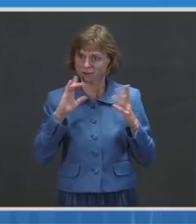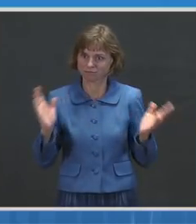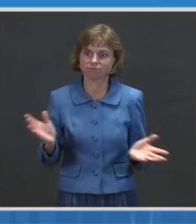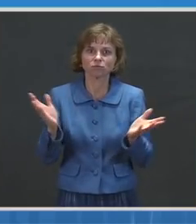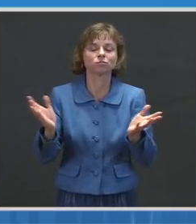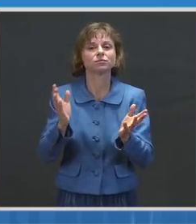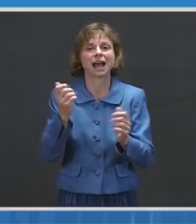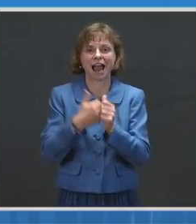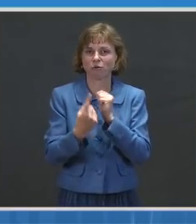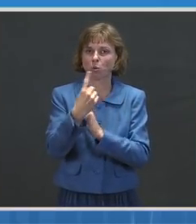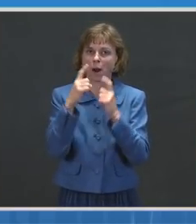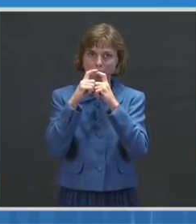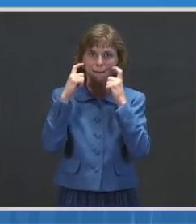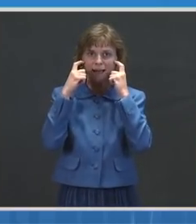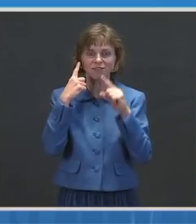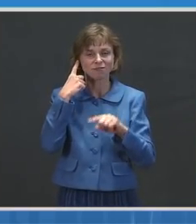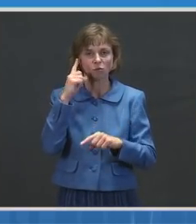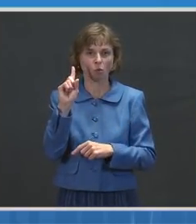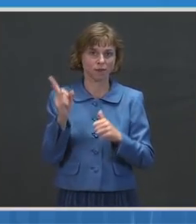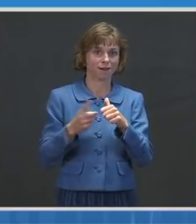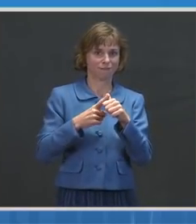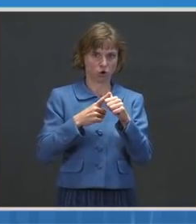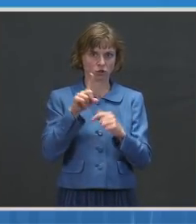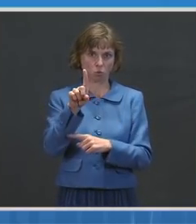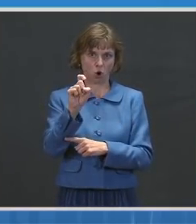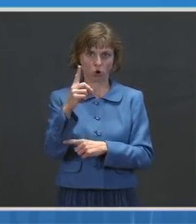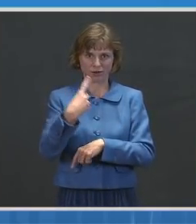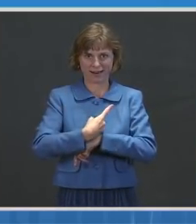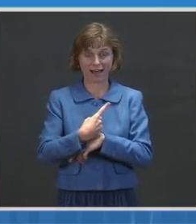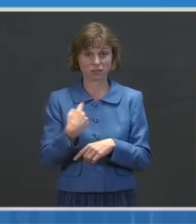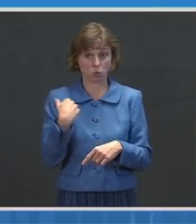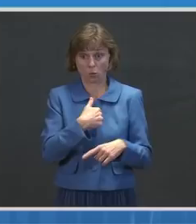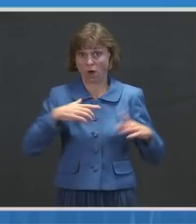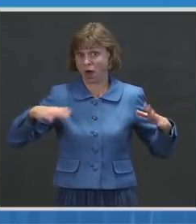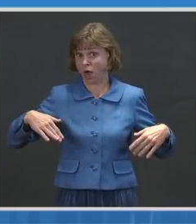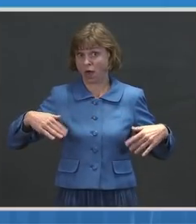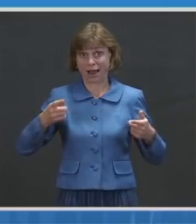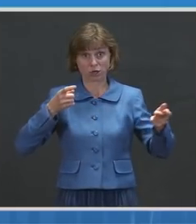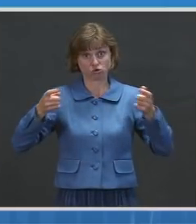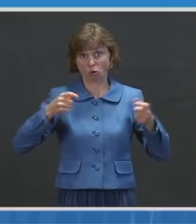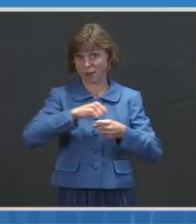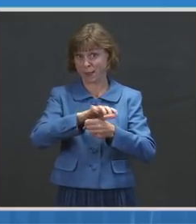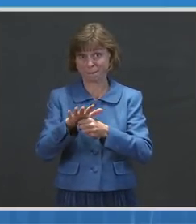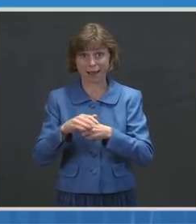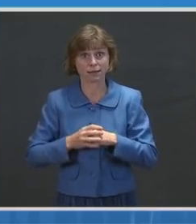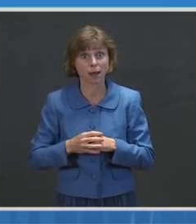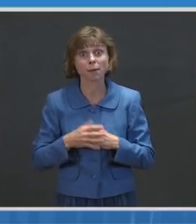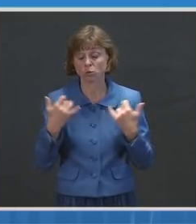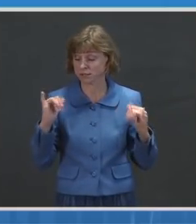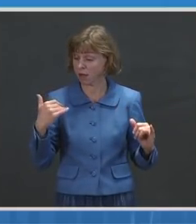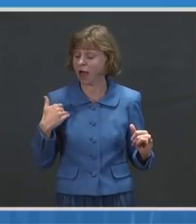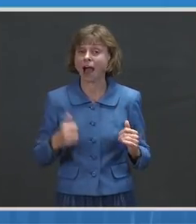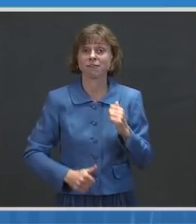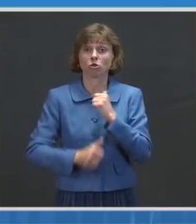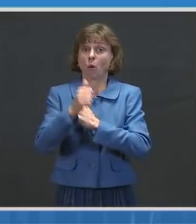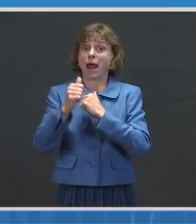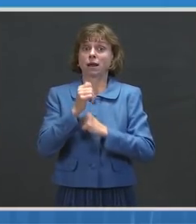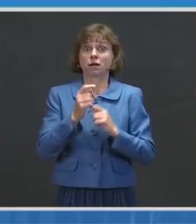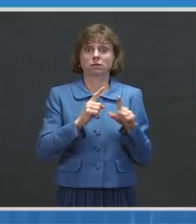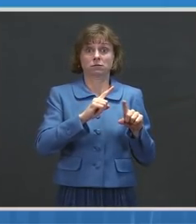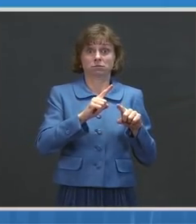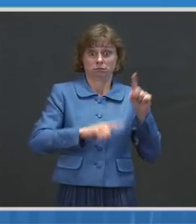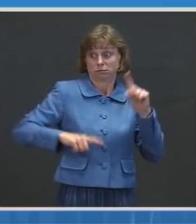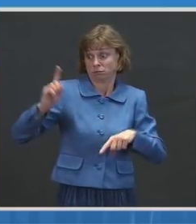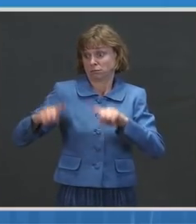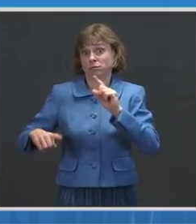first 100 days. I think we — we have yet to control this pandemic. We still have this emerging threat of variants. And I would just